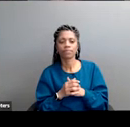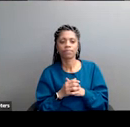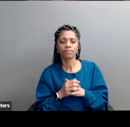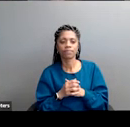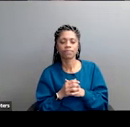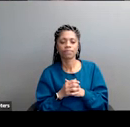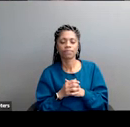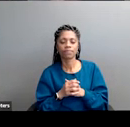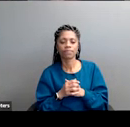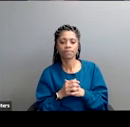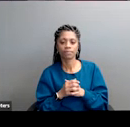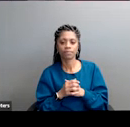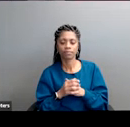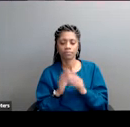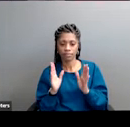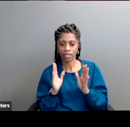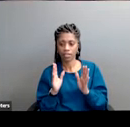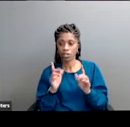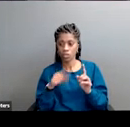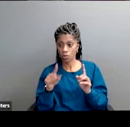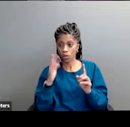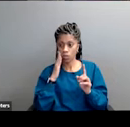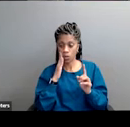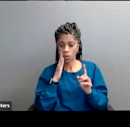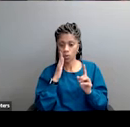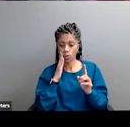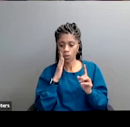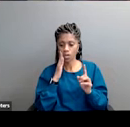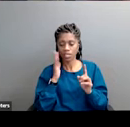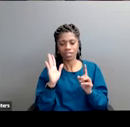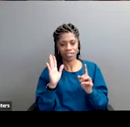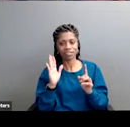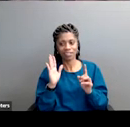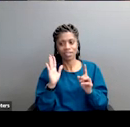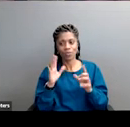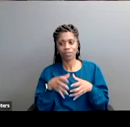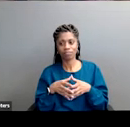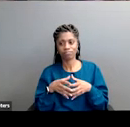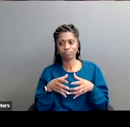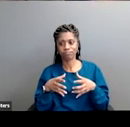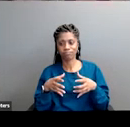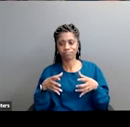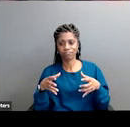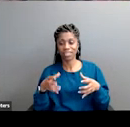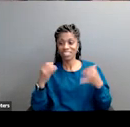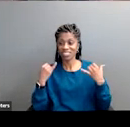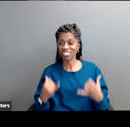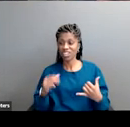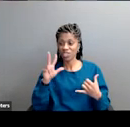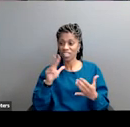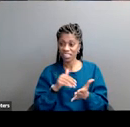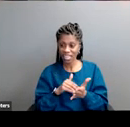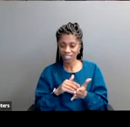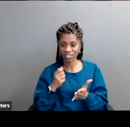us forward y'all hopefully know about this as well the network has gotten pretty big over the last few years there's 3 000 of us now that means